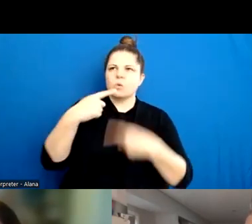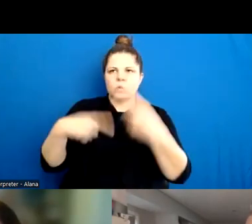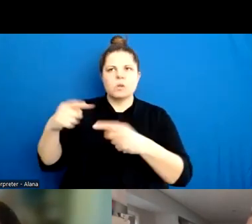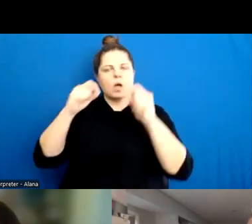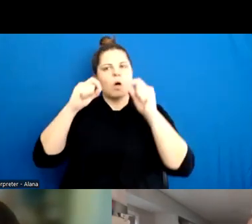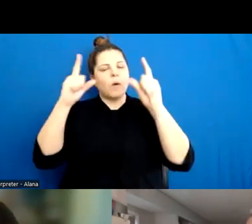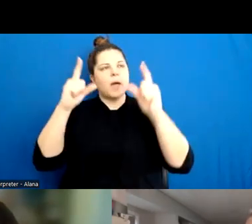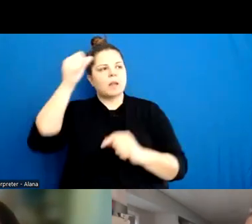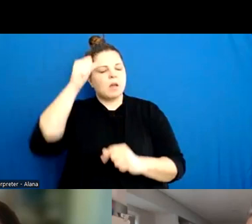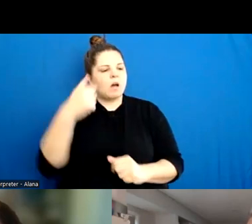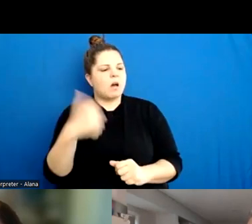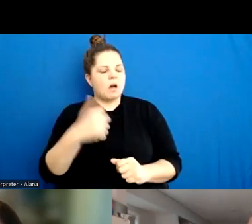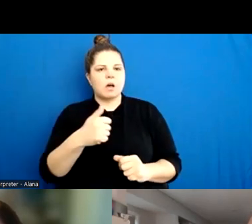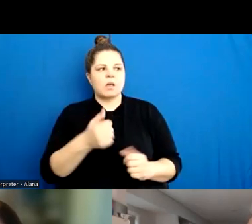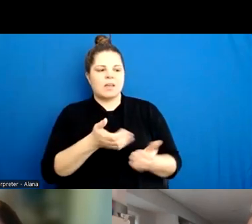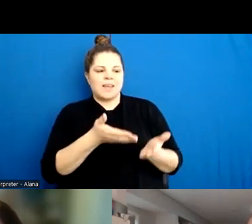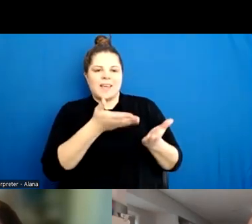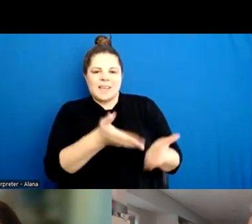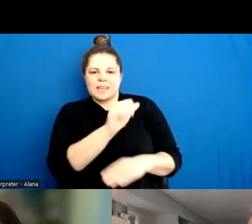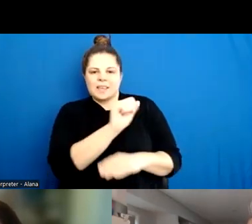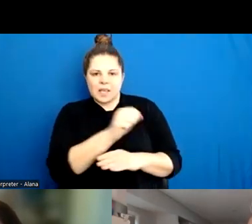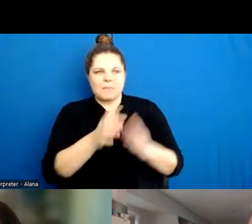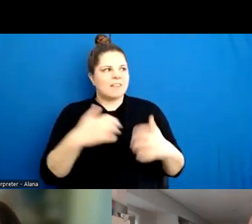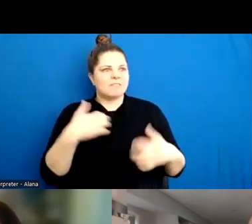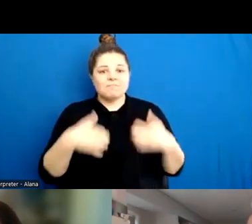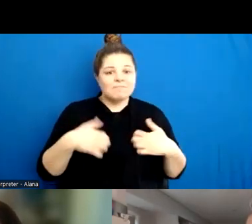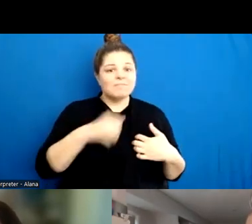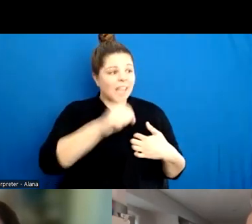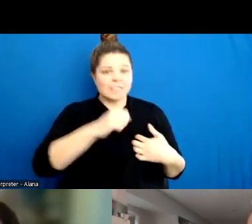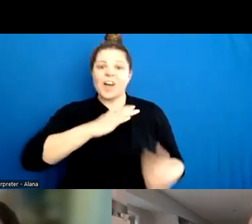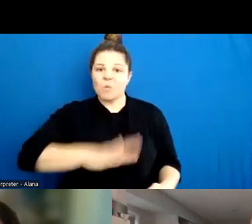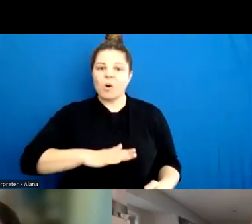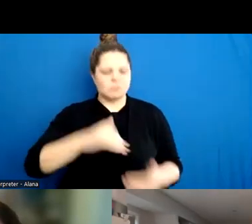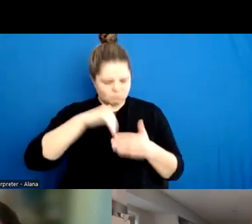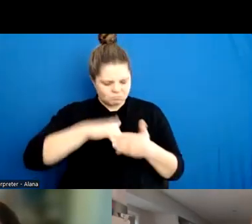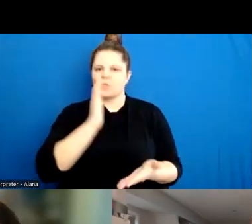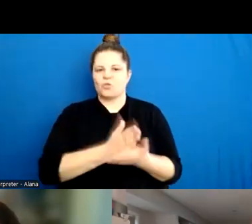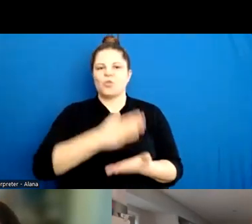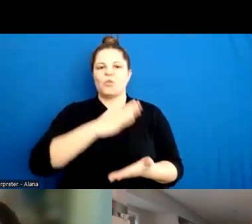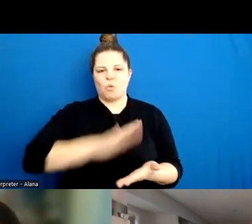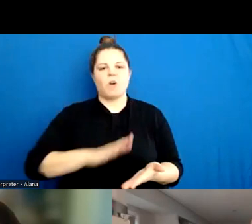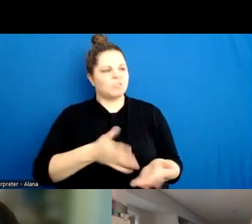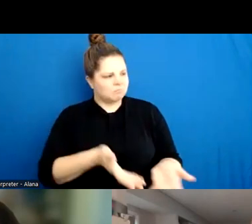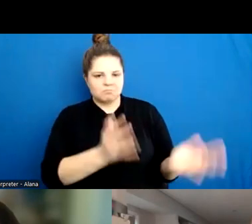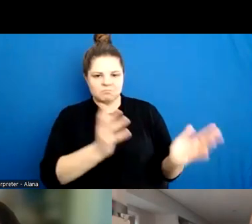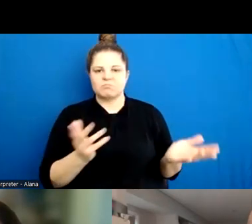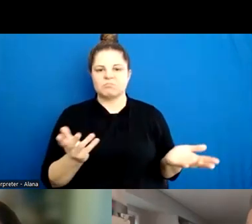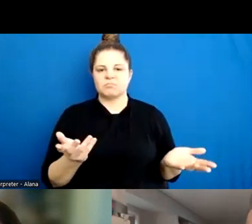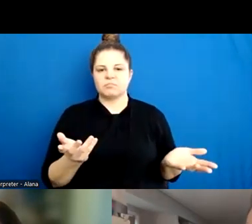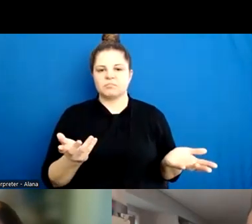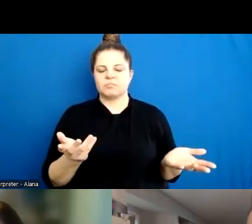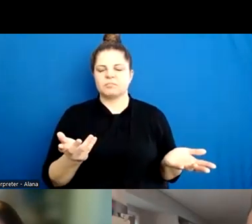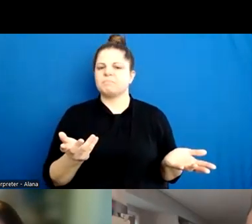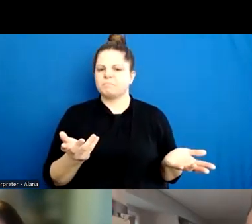oh, so consent has to be enthusiastic and freely given. That's what that kind of means. If I'm saying,